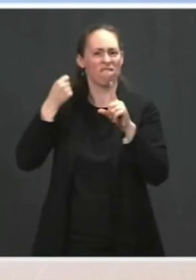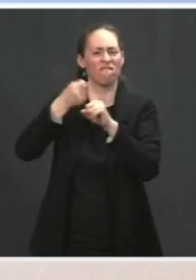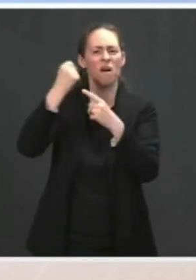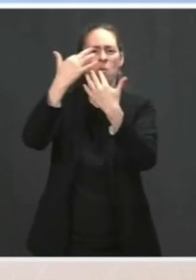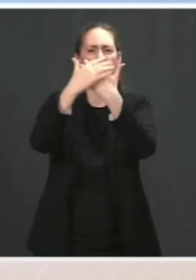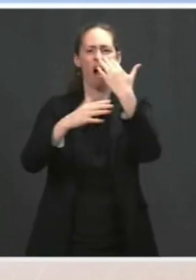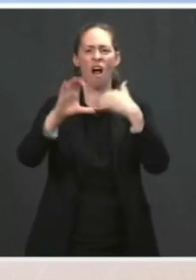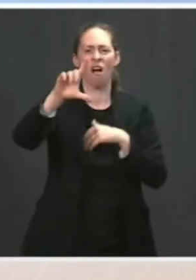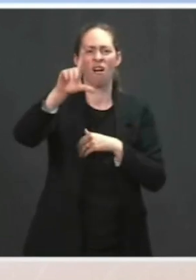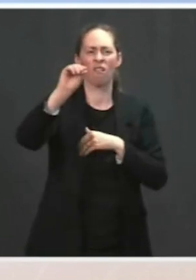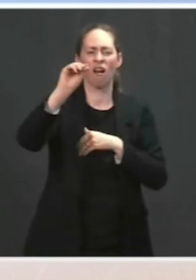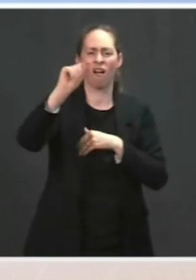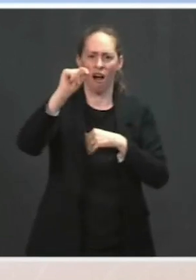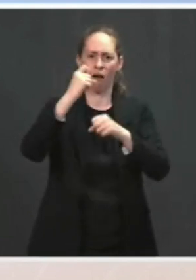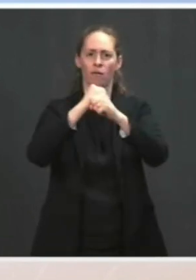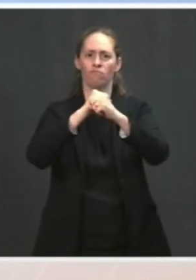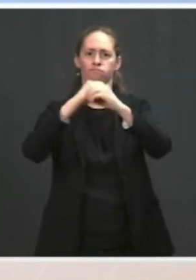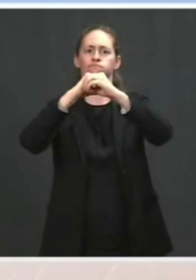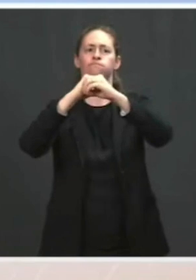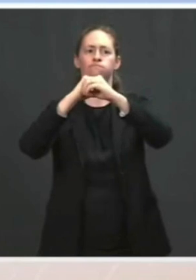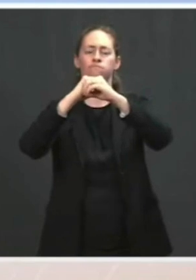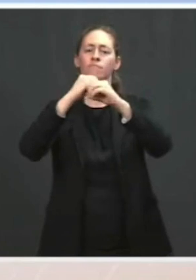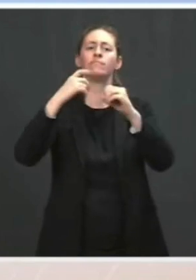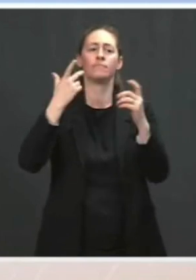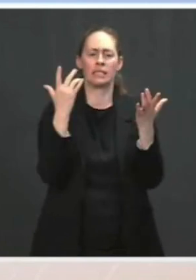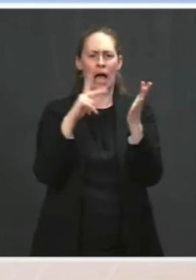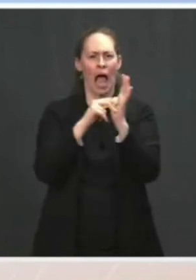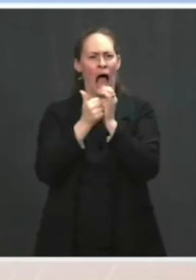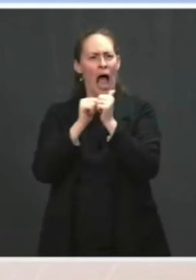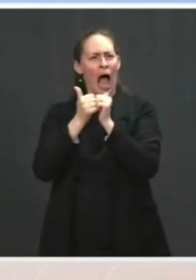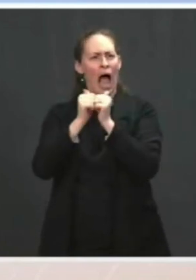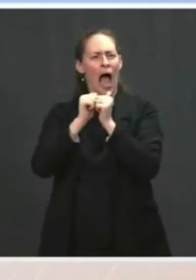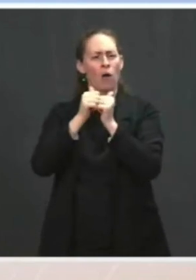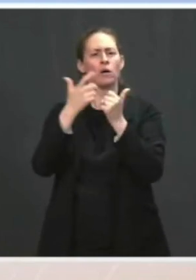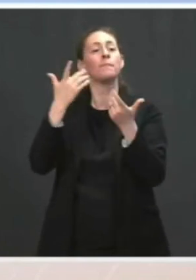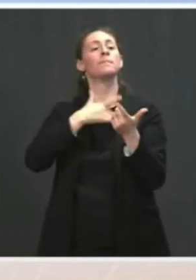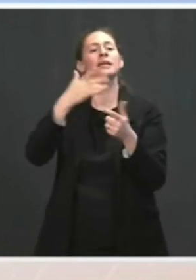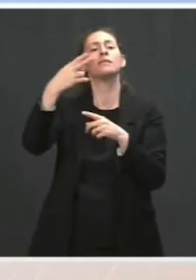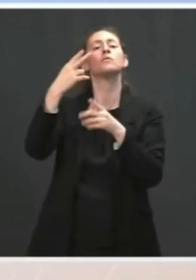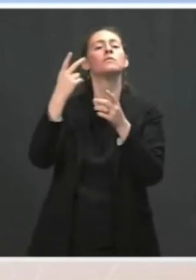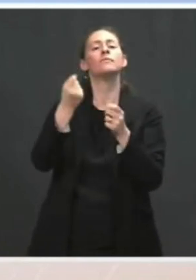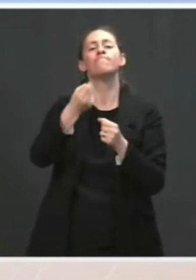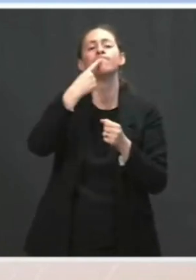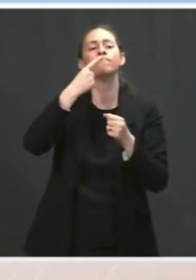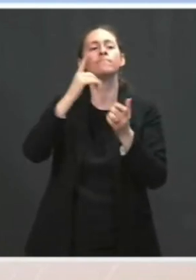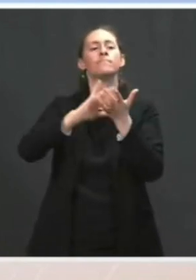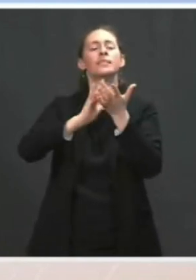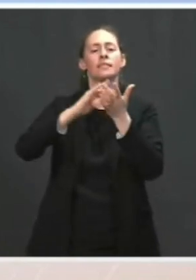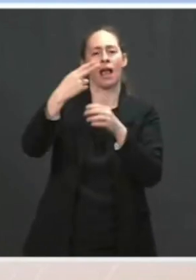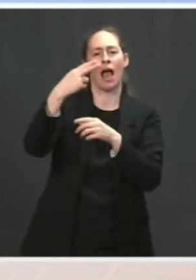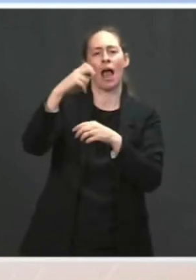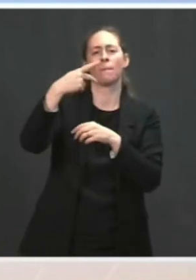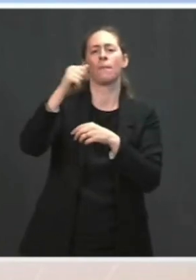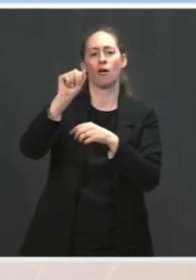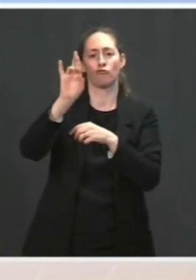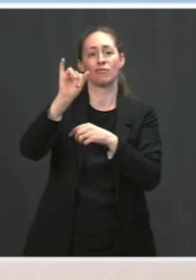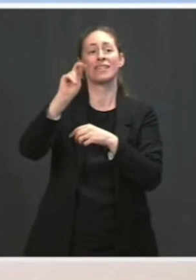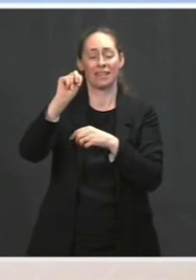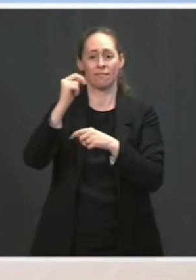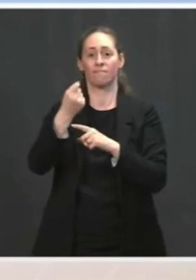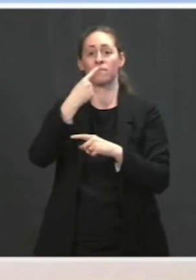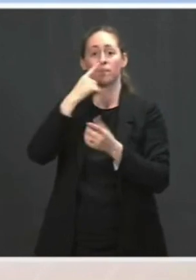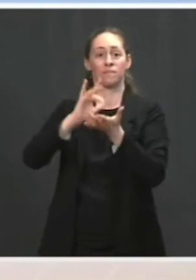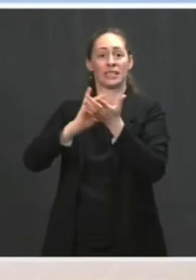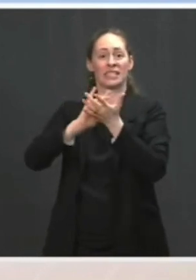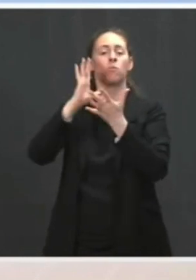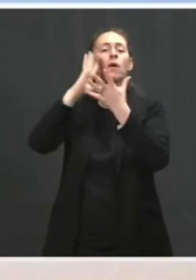common way to treat that is with heparin. That would be a mistake in this situation, because it could be dangerous and